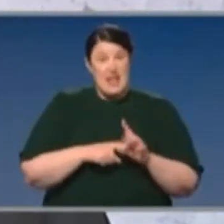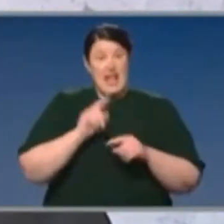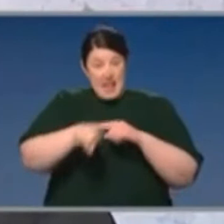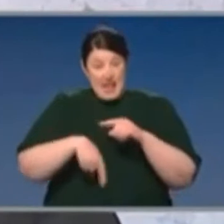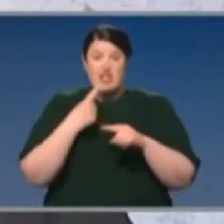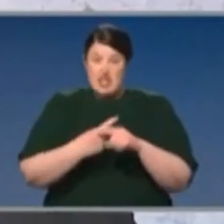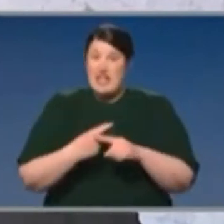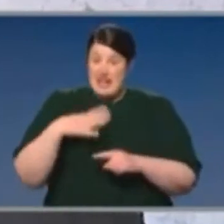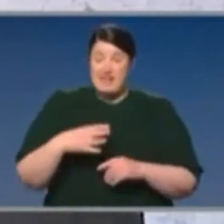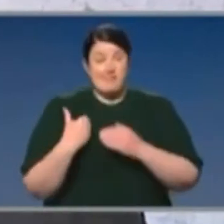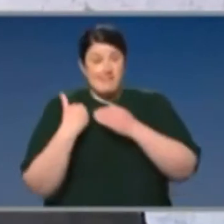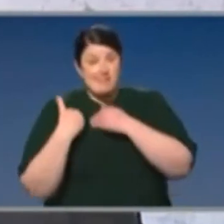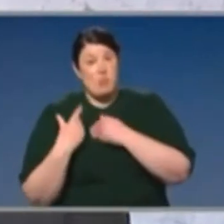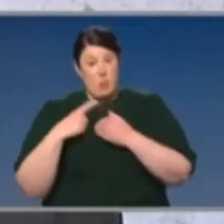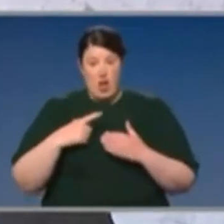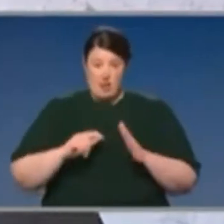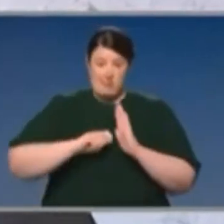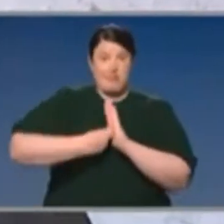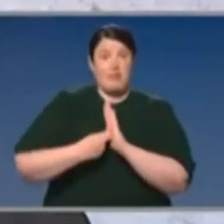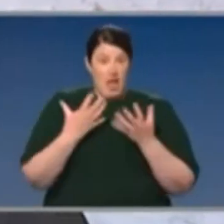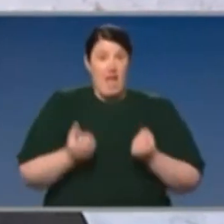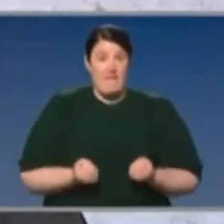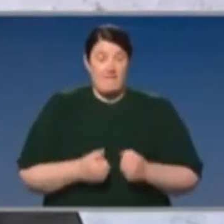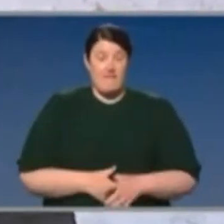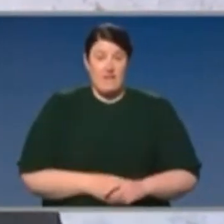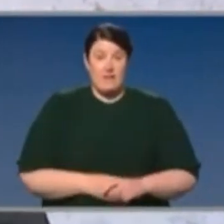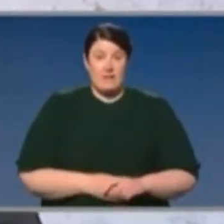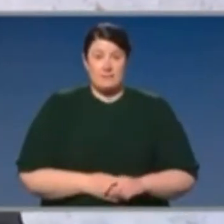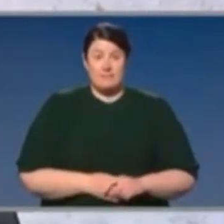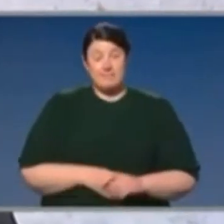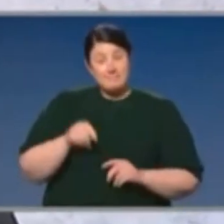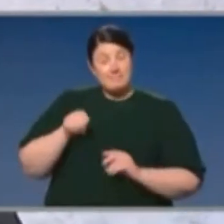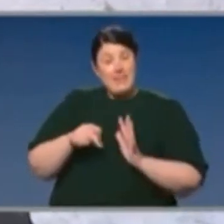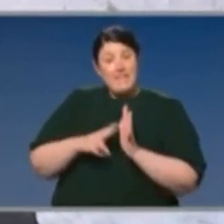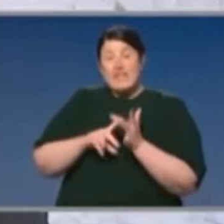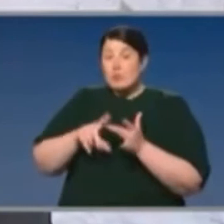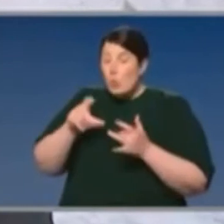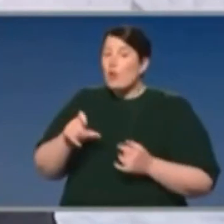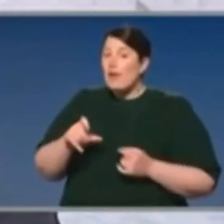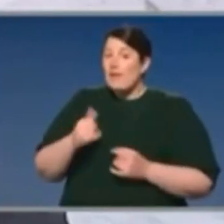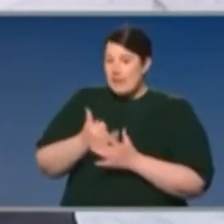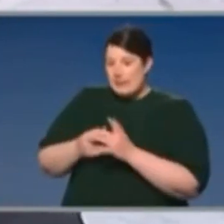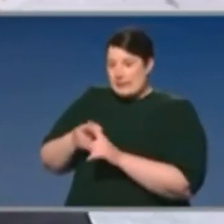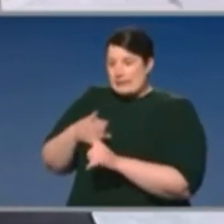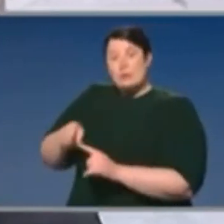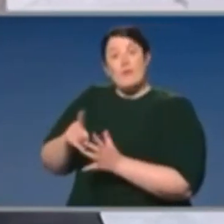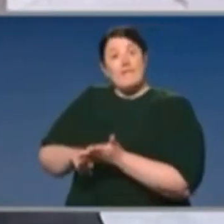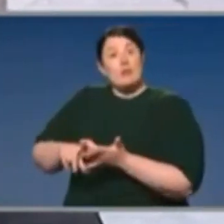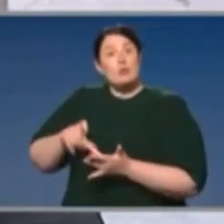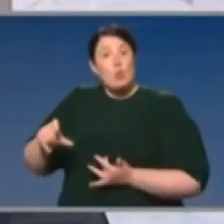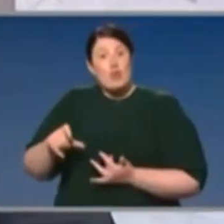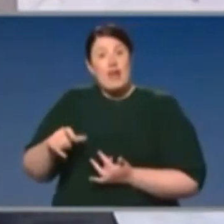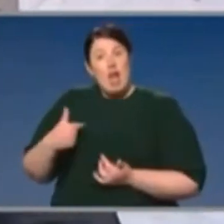into next year. I'm simply saying today, Sam, is that the situation we have in Victoria is very specific to Victoria.